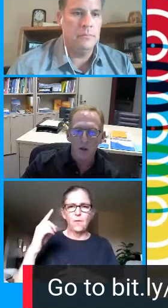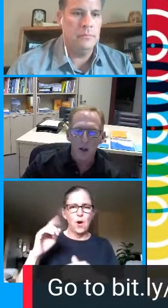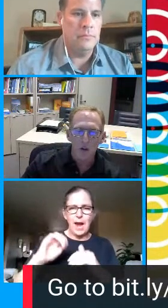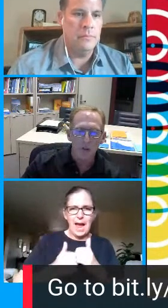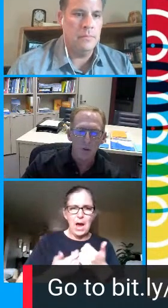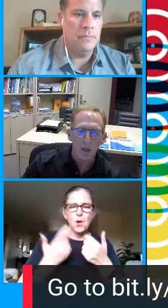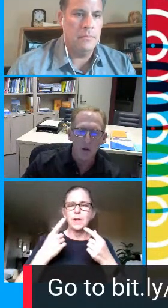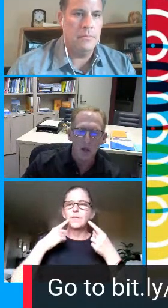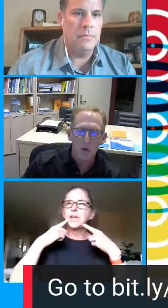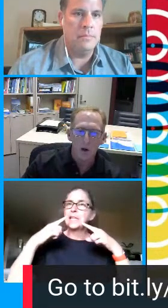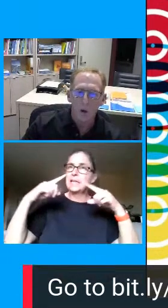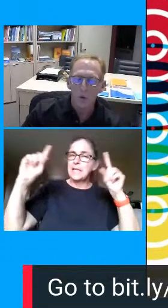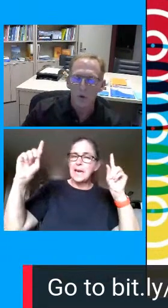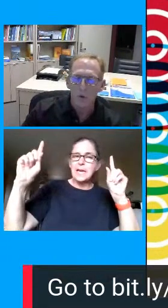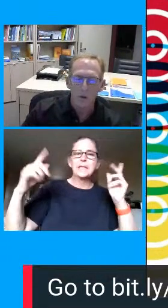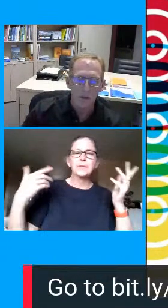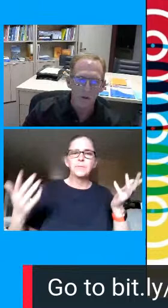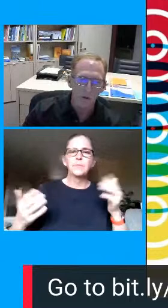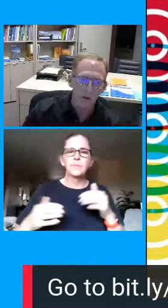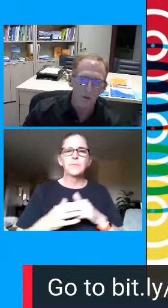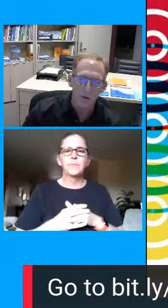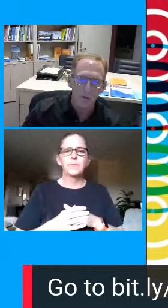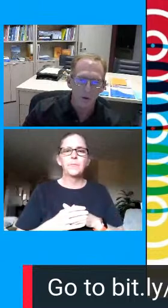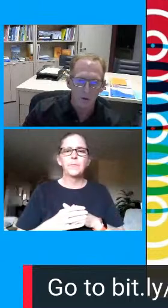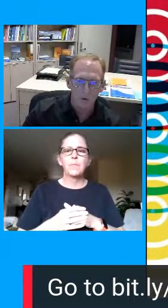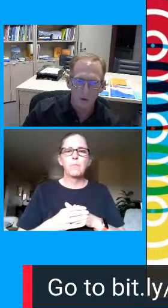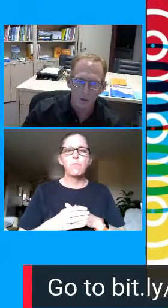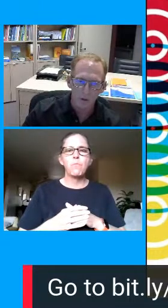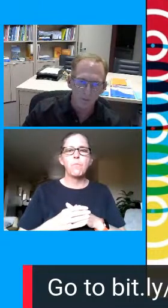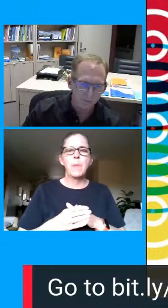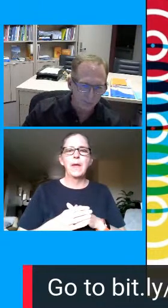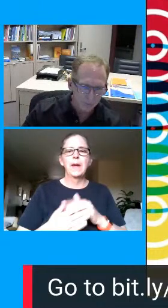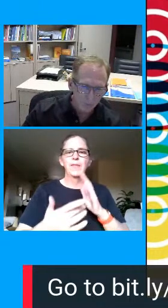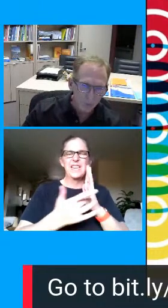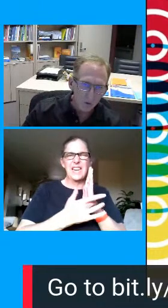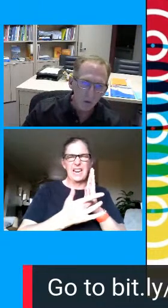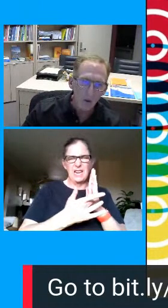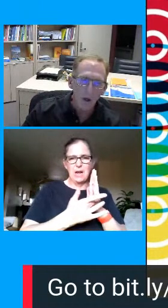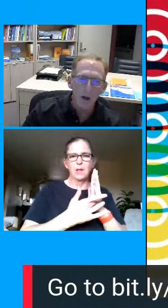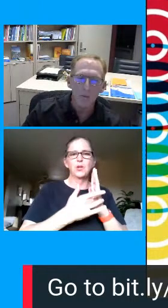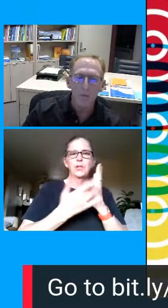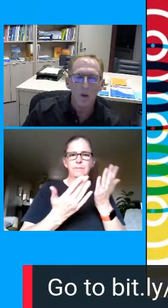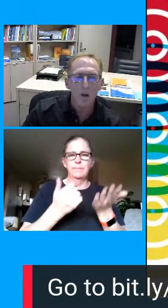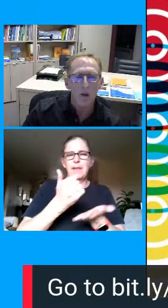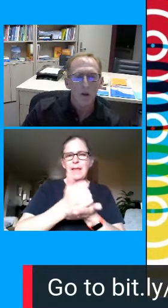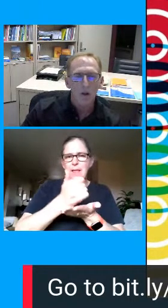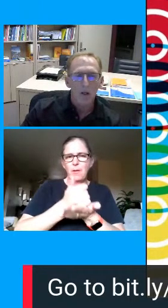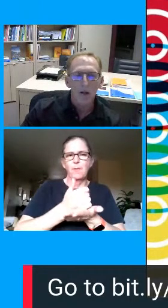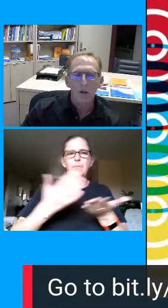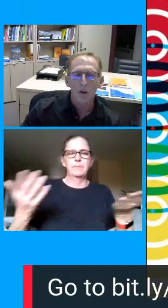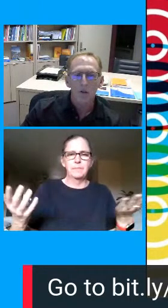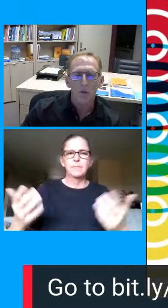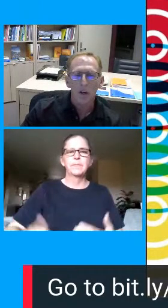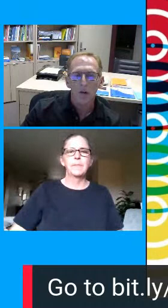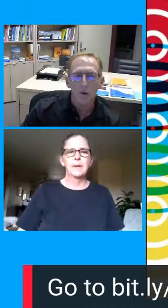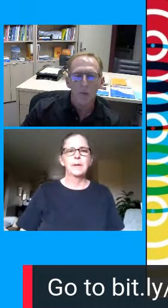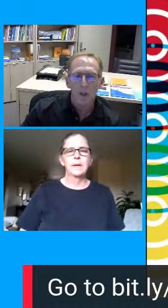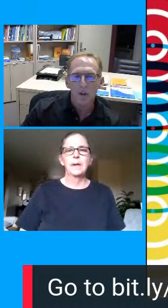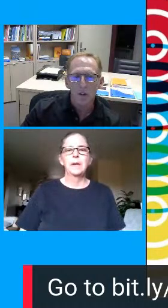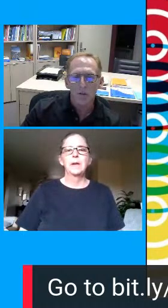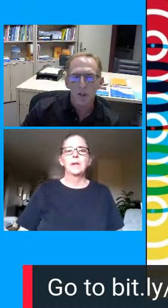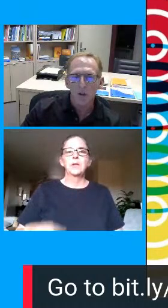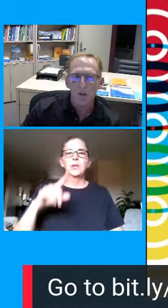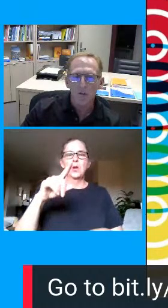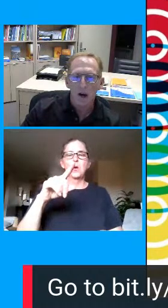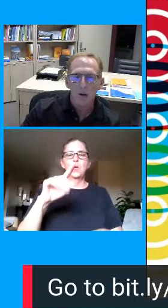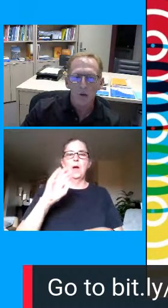share some technology information that will help you with this endeavor of distance learning um here at desert sands our